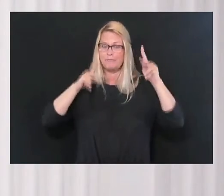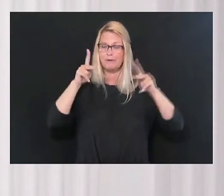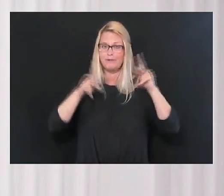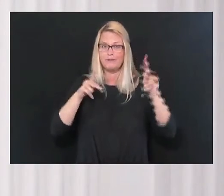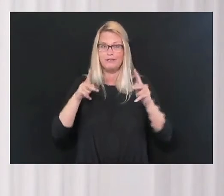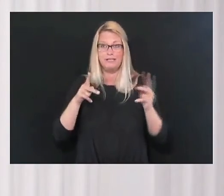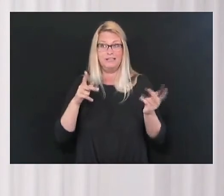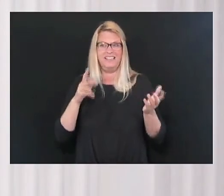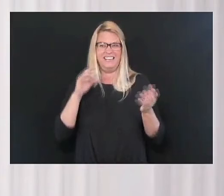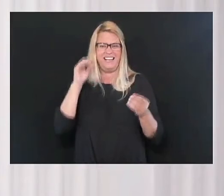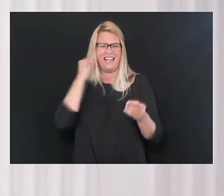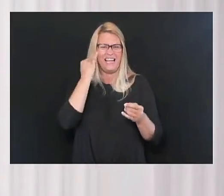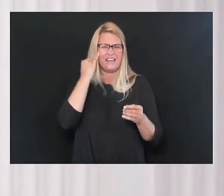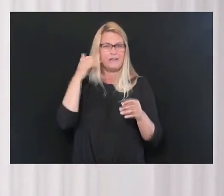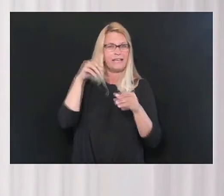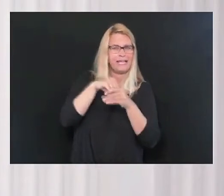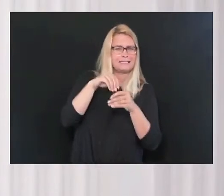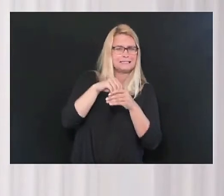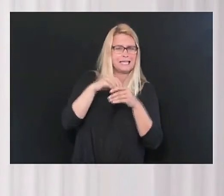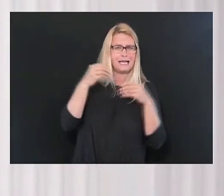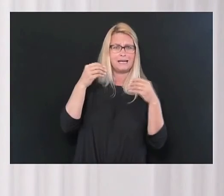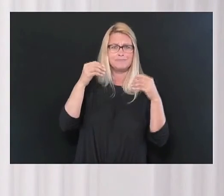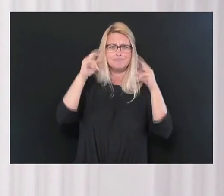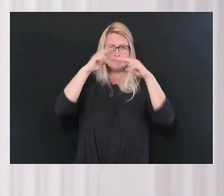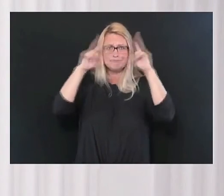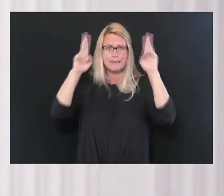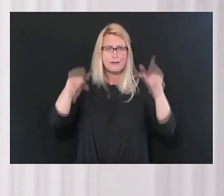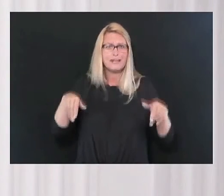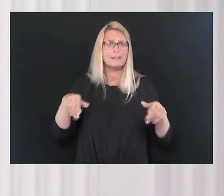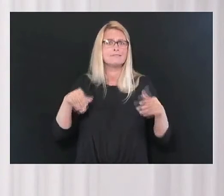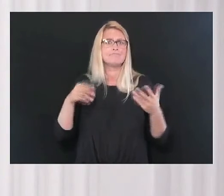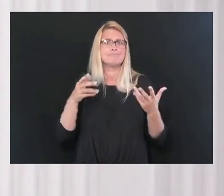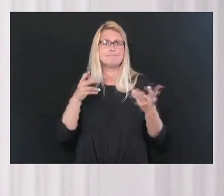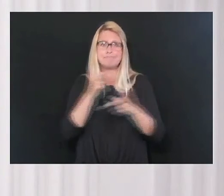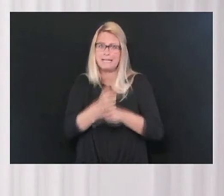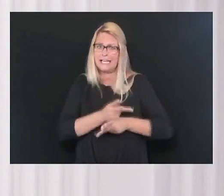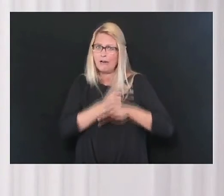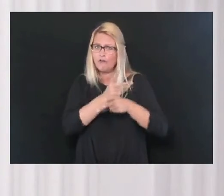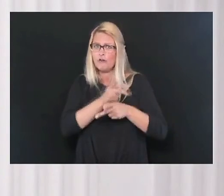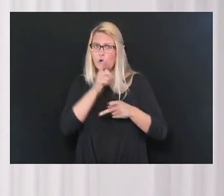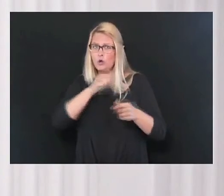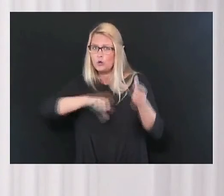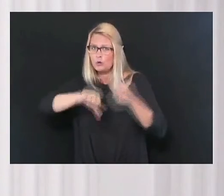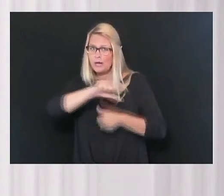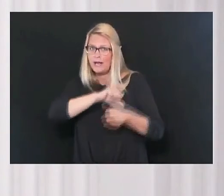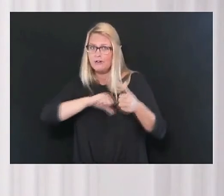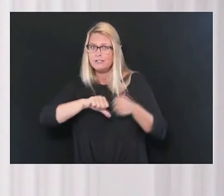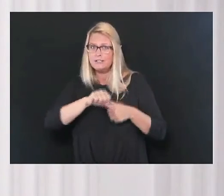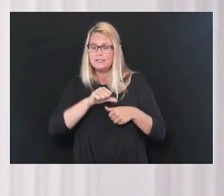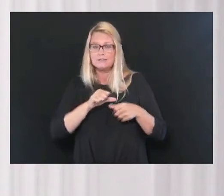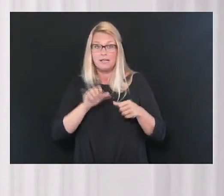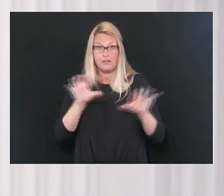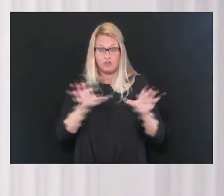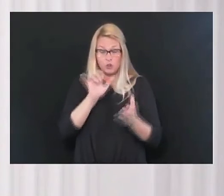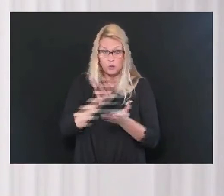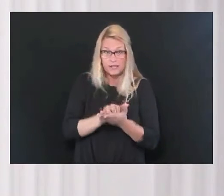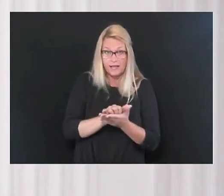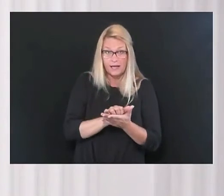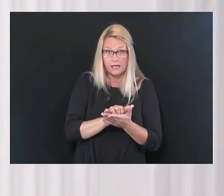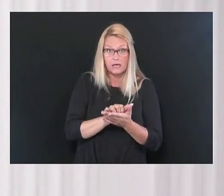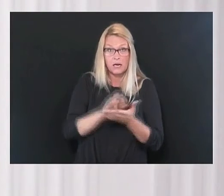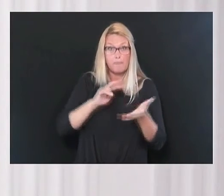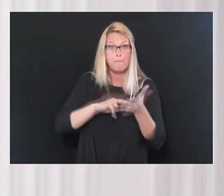particularly if we're not wearing masks and we're careful about who we're around. If we do that, we'll take a very,